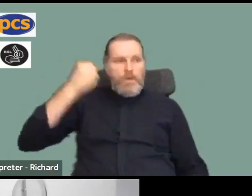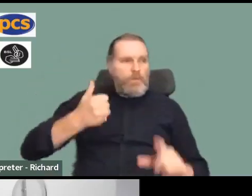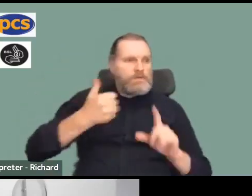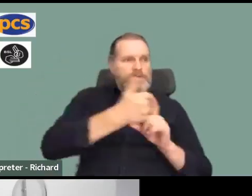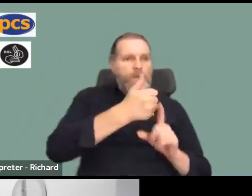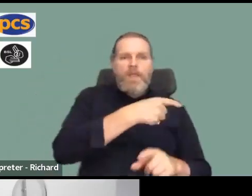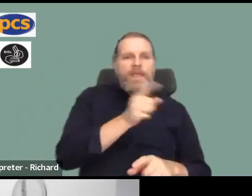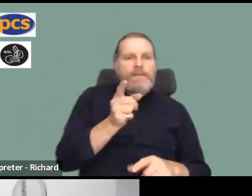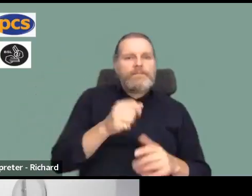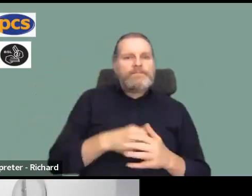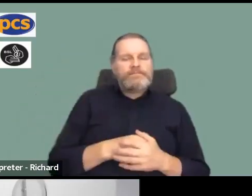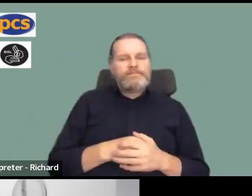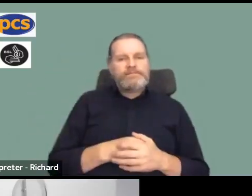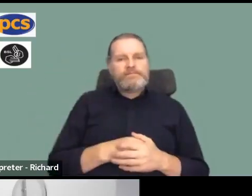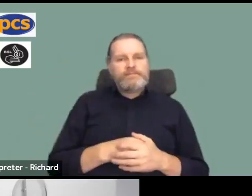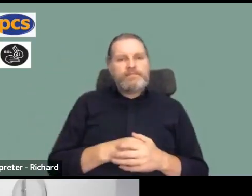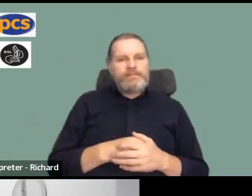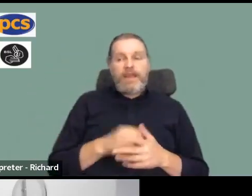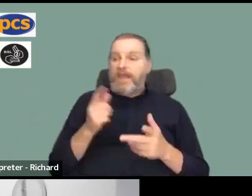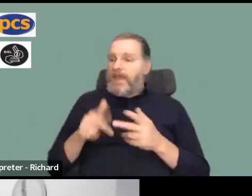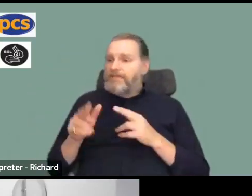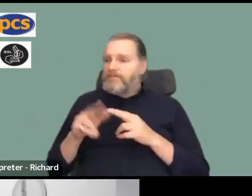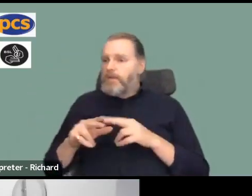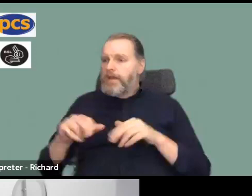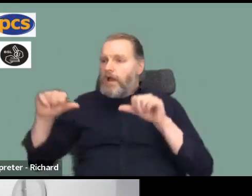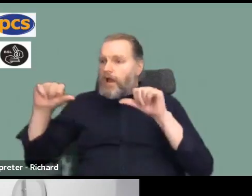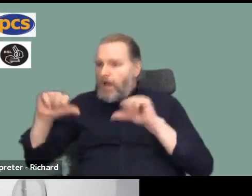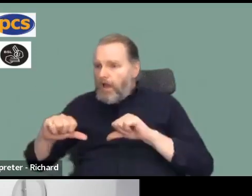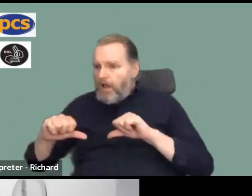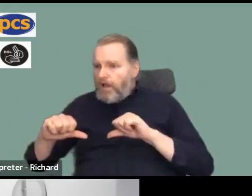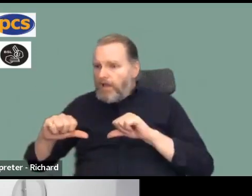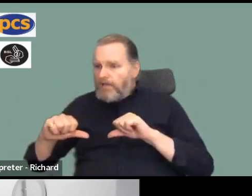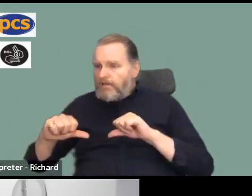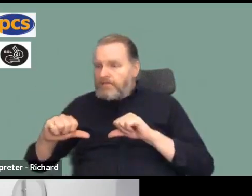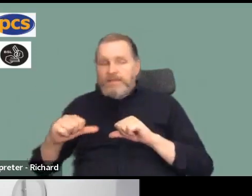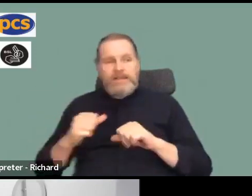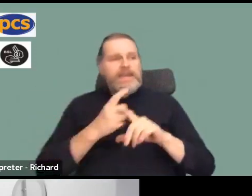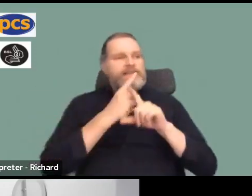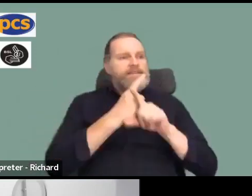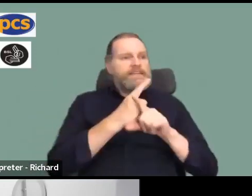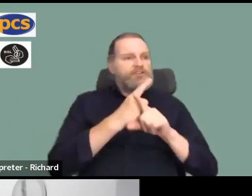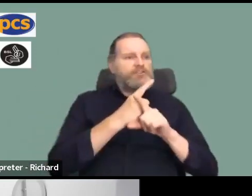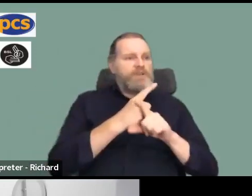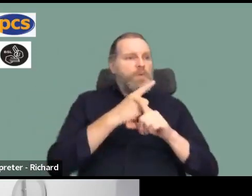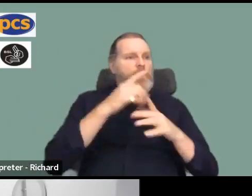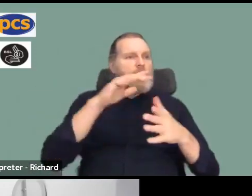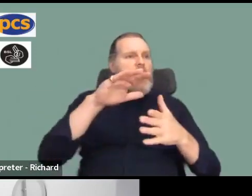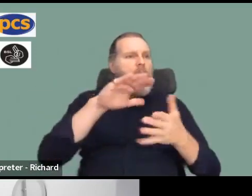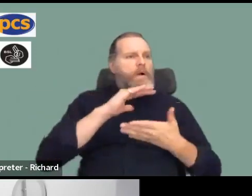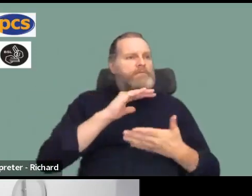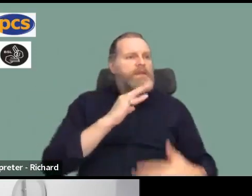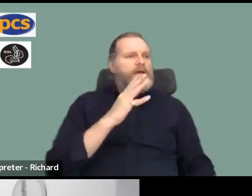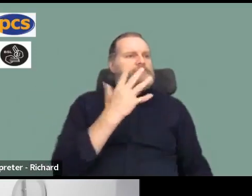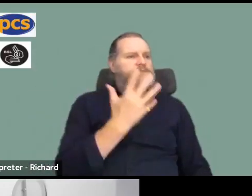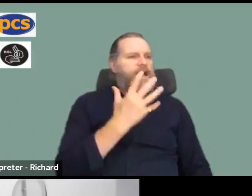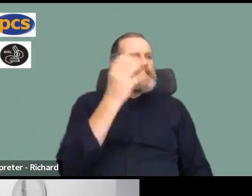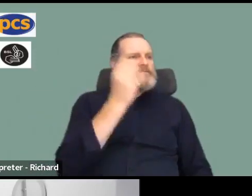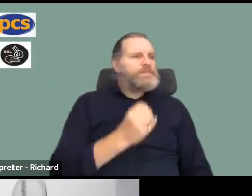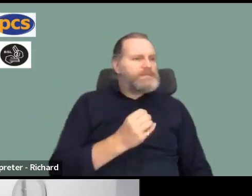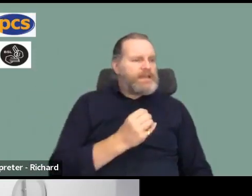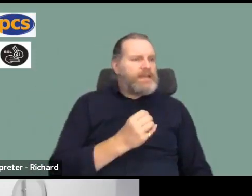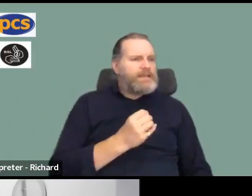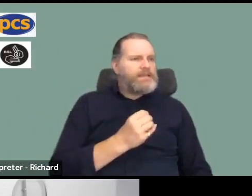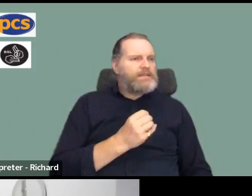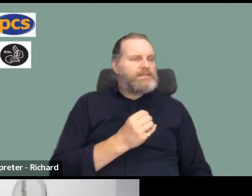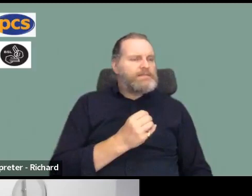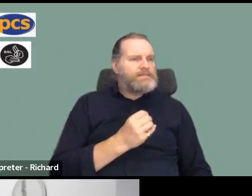the point that if we didn't win, teachers who are being offered 5% would ask themselves, well, if our colleagues in the civil service